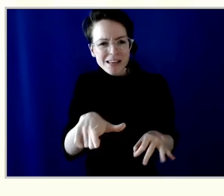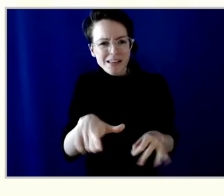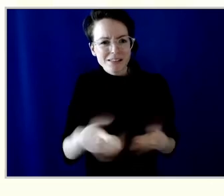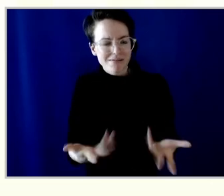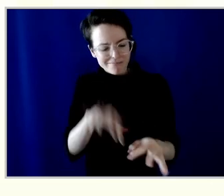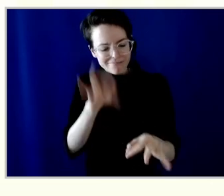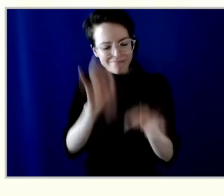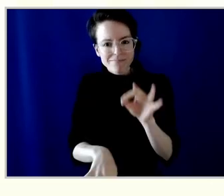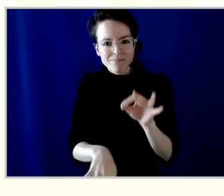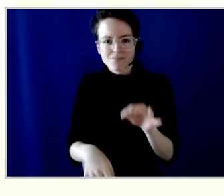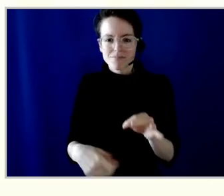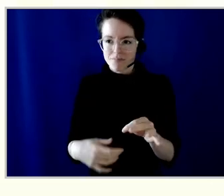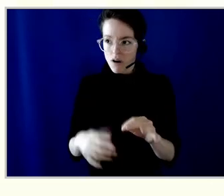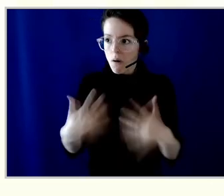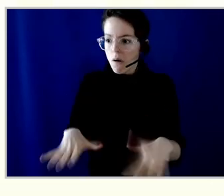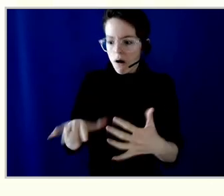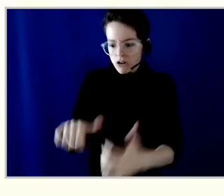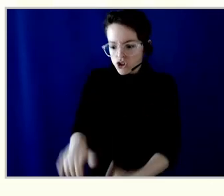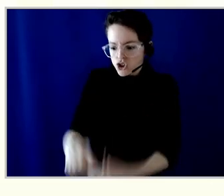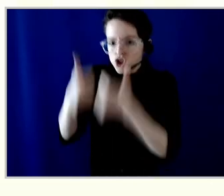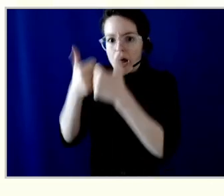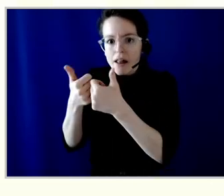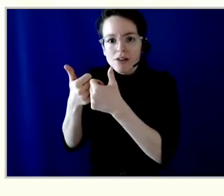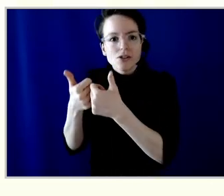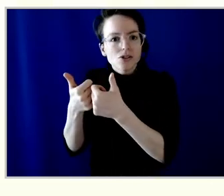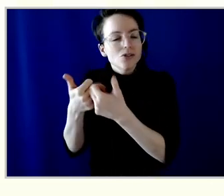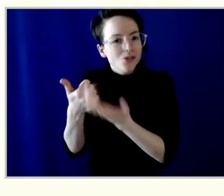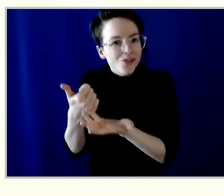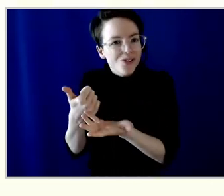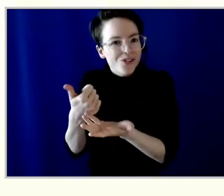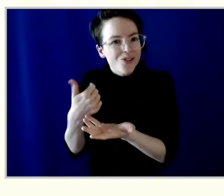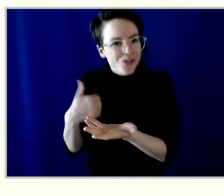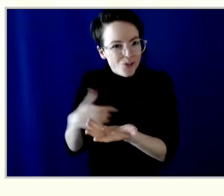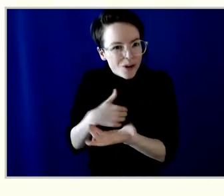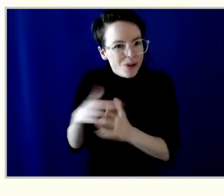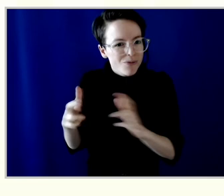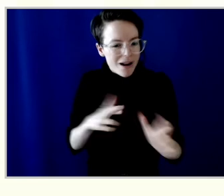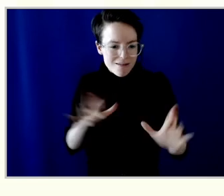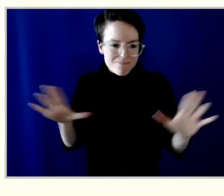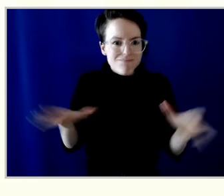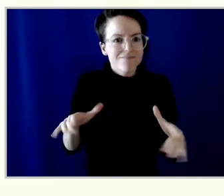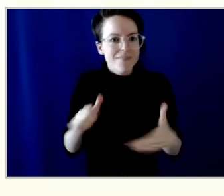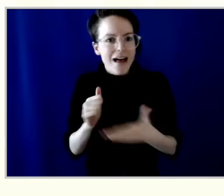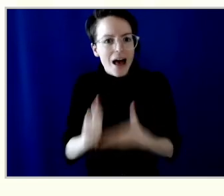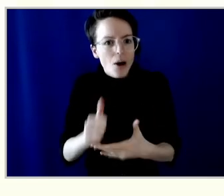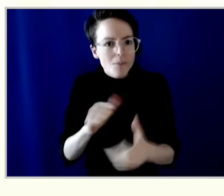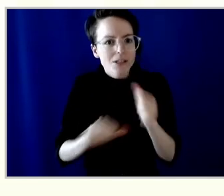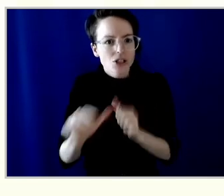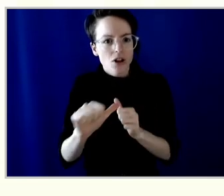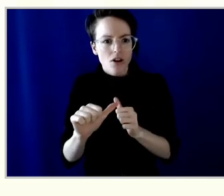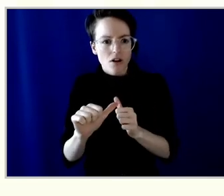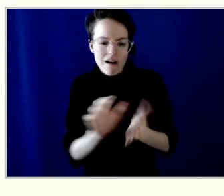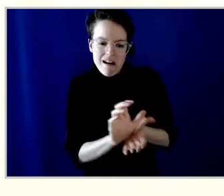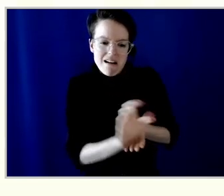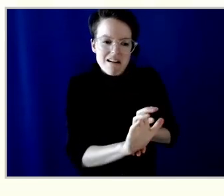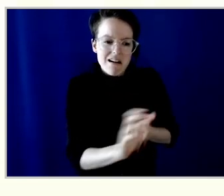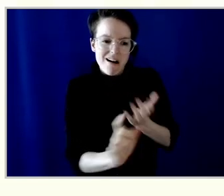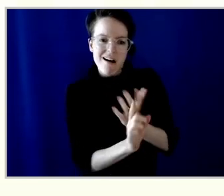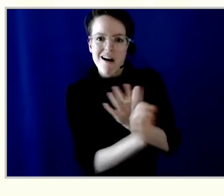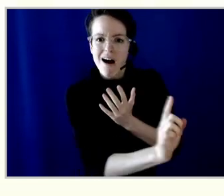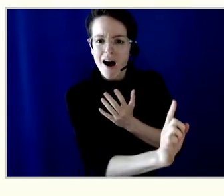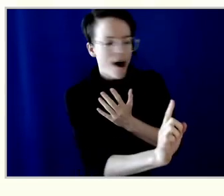each other. We get through the storm together. And we leave no one behind. That's particularly relevant today.